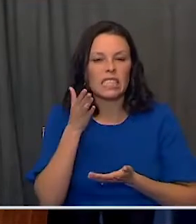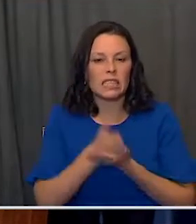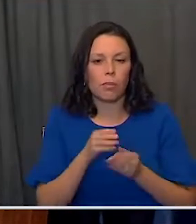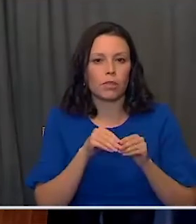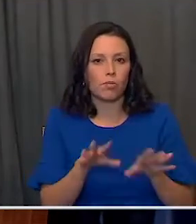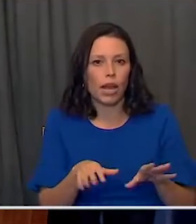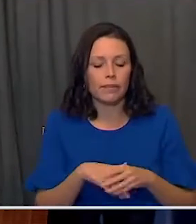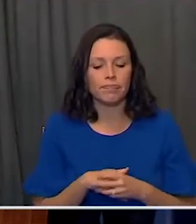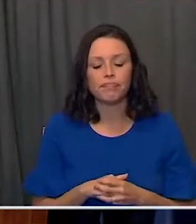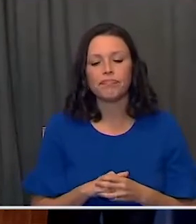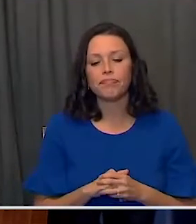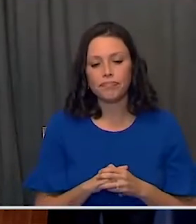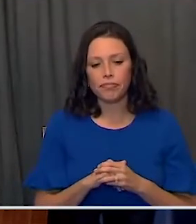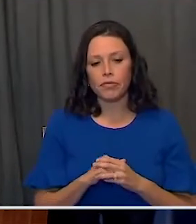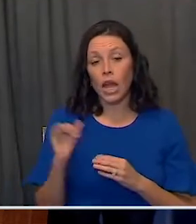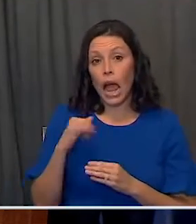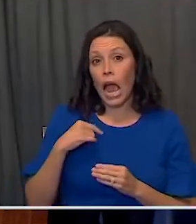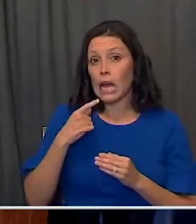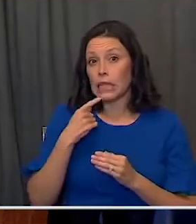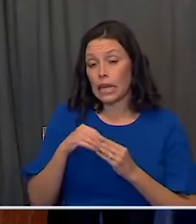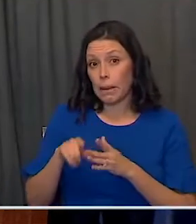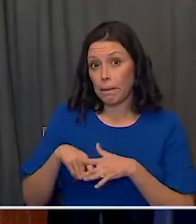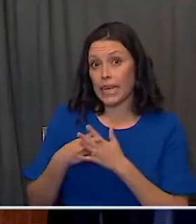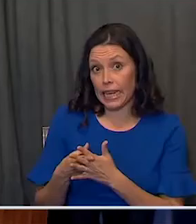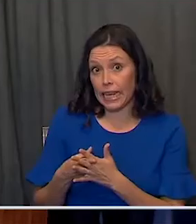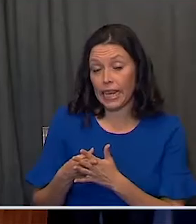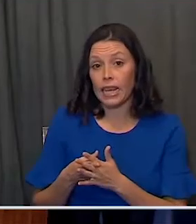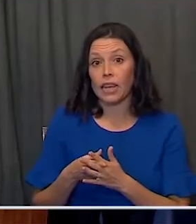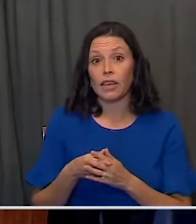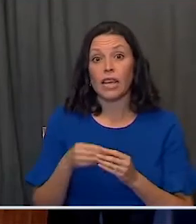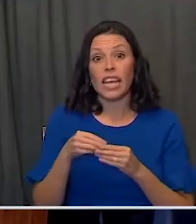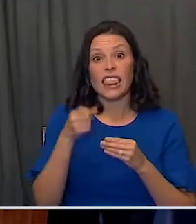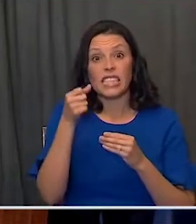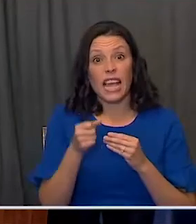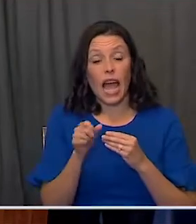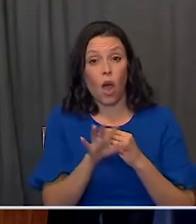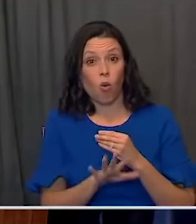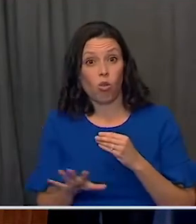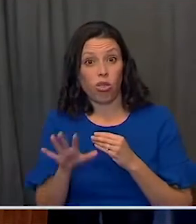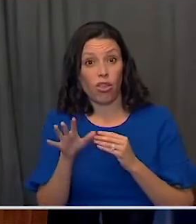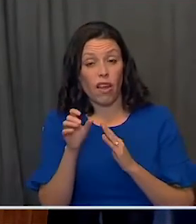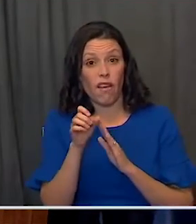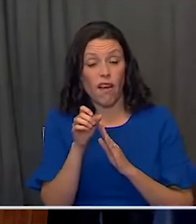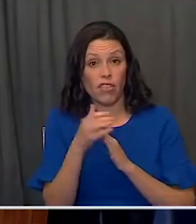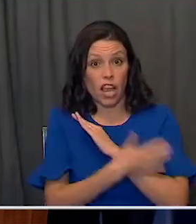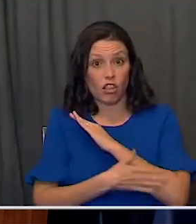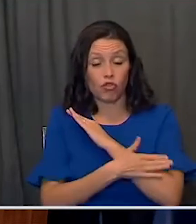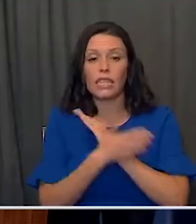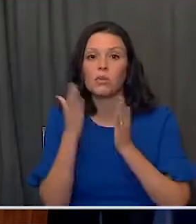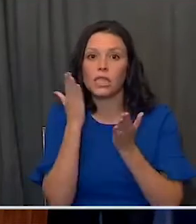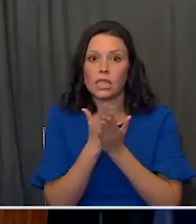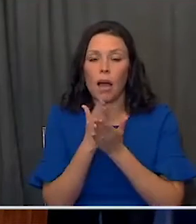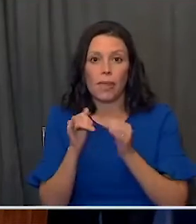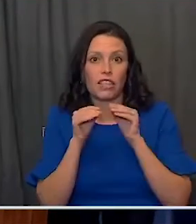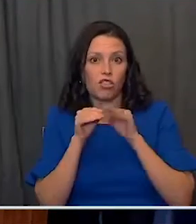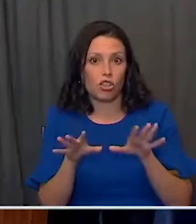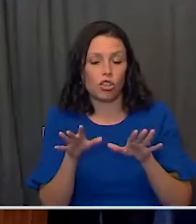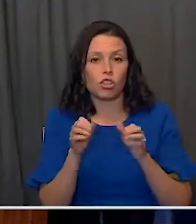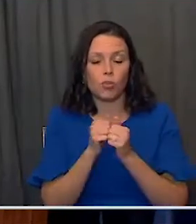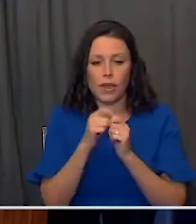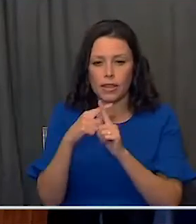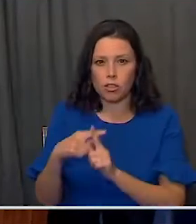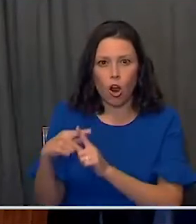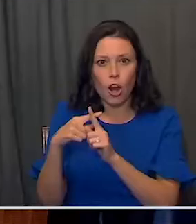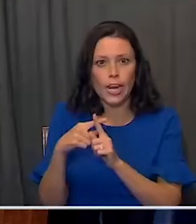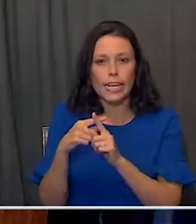as we started with, we stopped the surge in the south through very targeted mitigations that start with